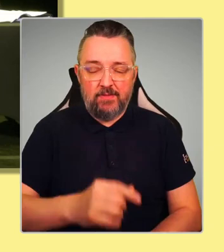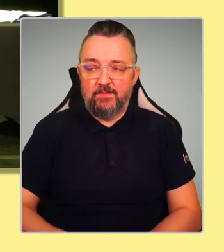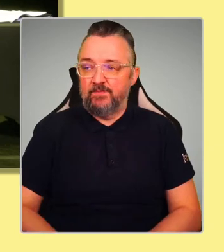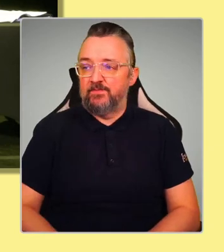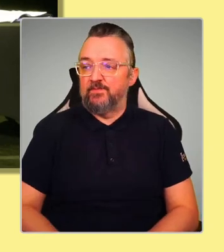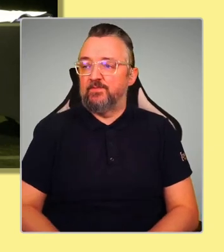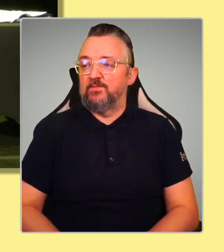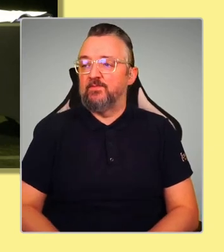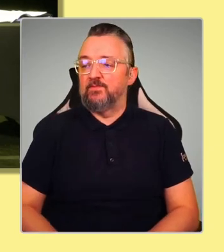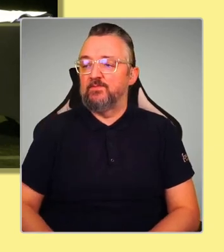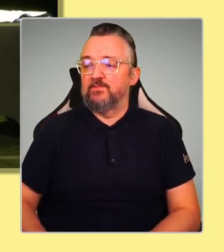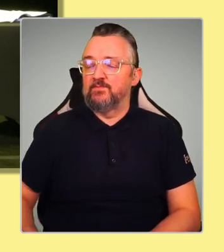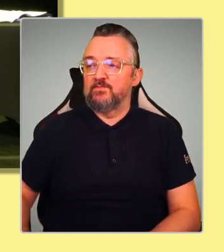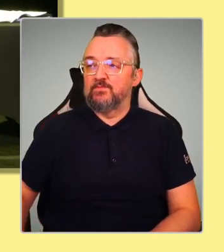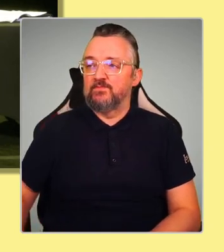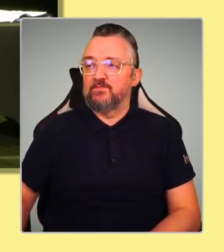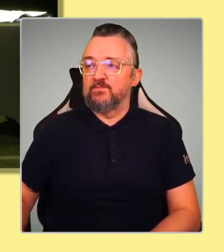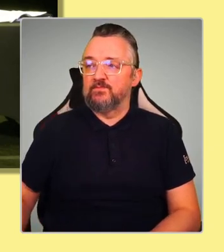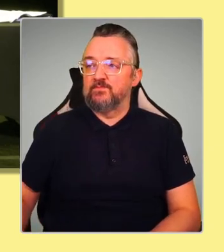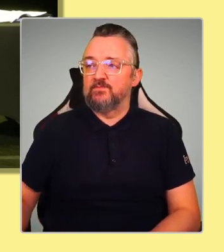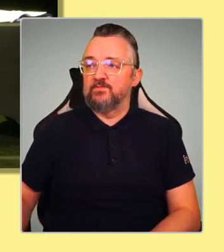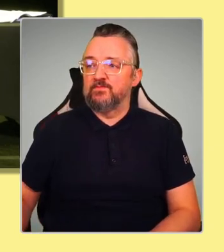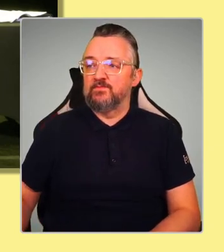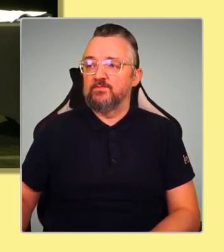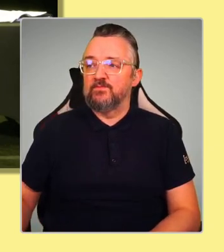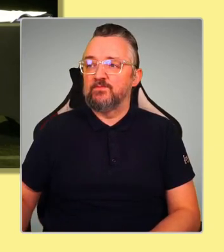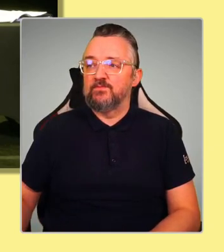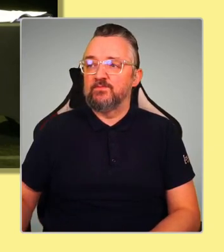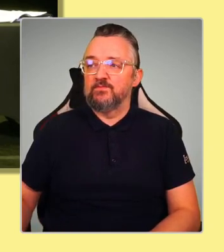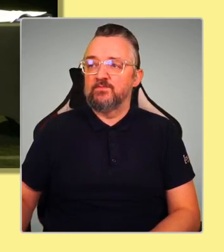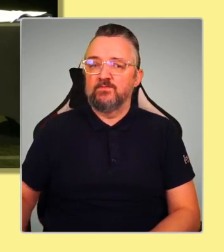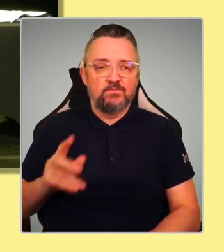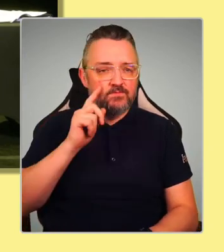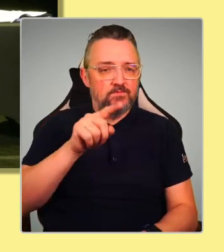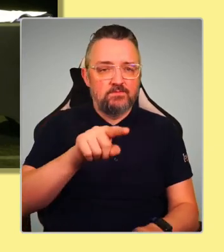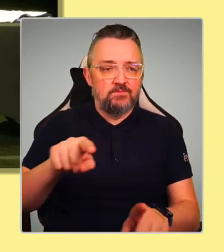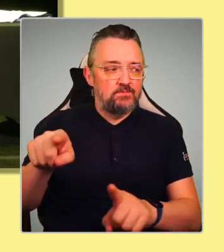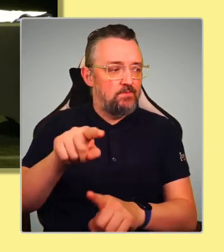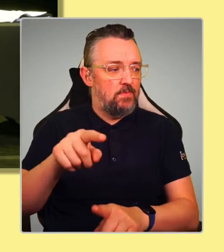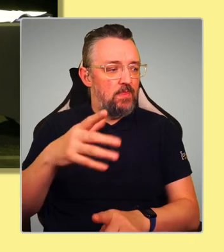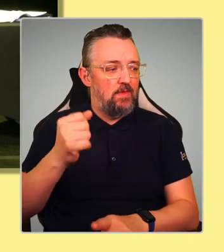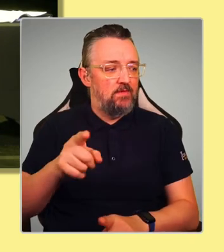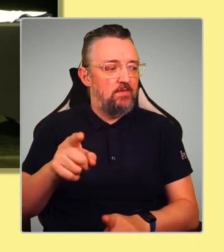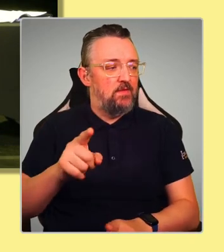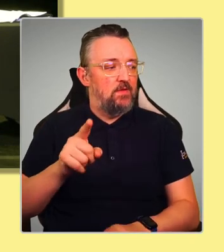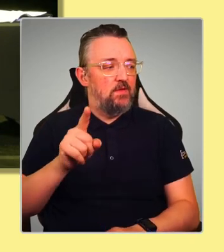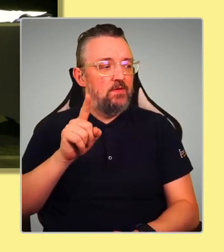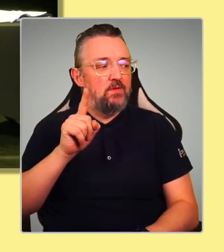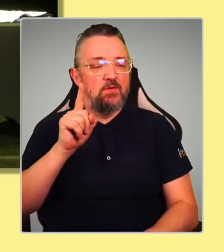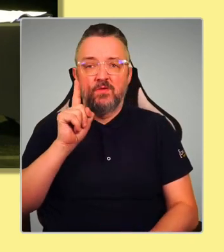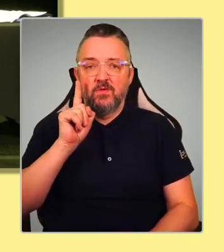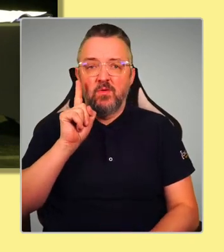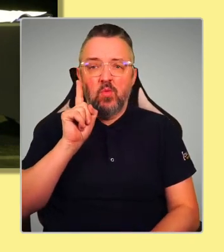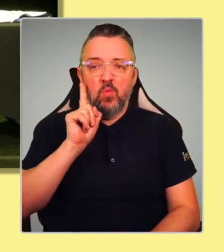Okay, let's see, there's a young woman just there. Yeah.